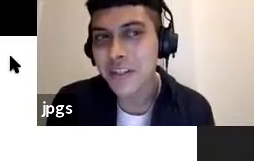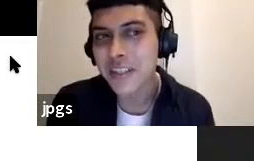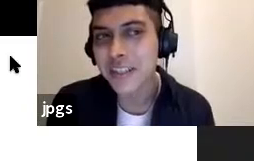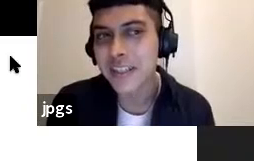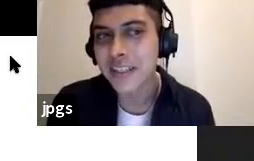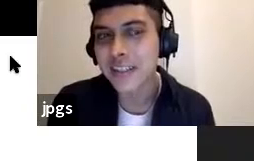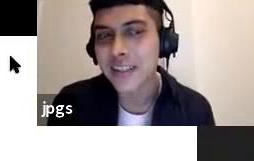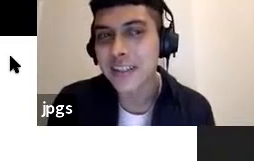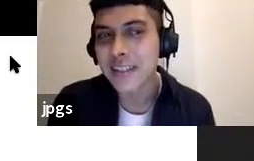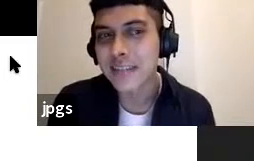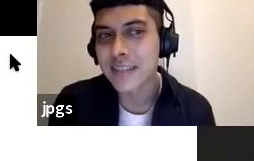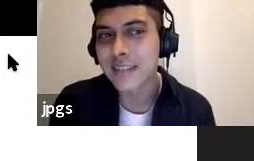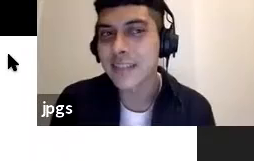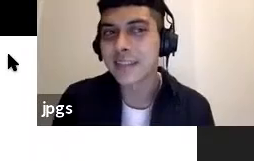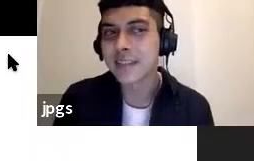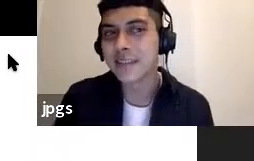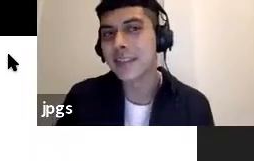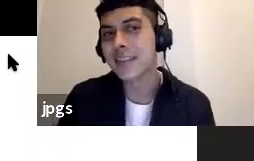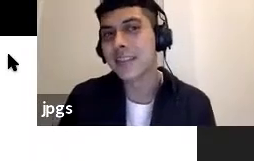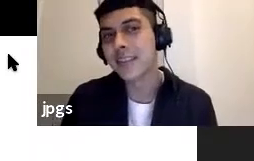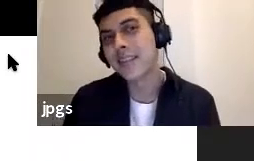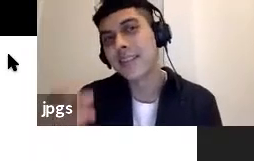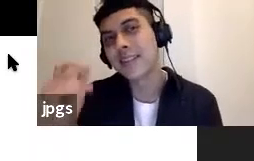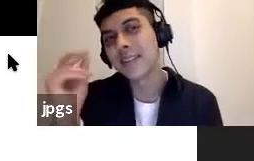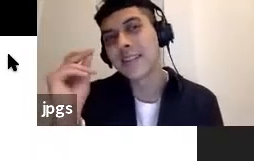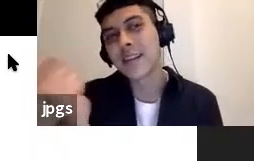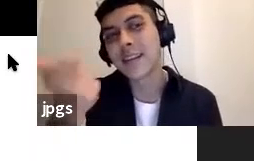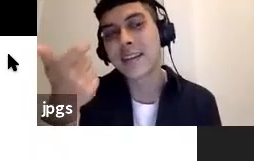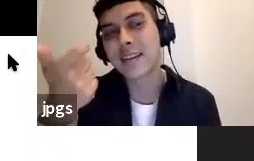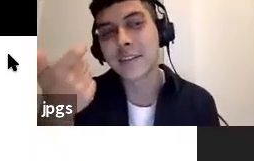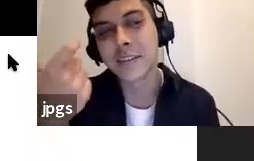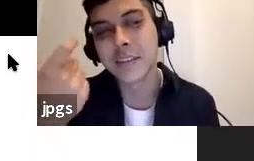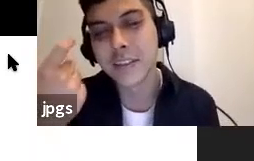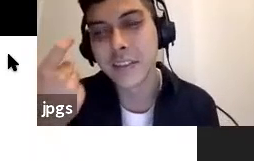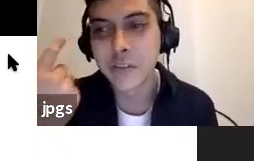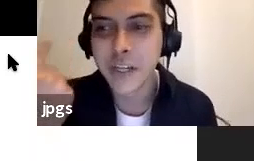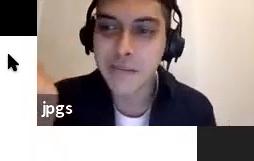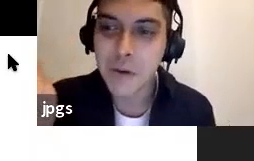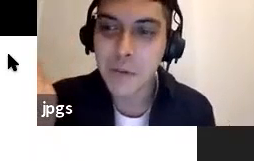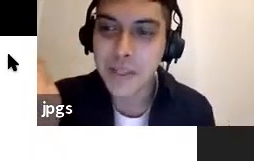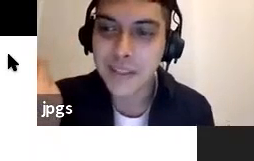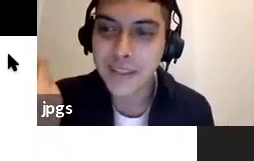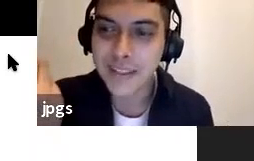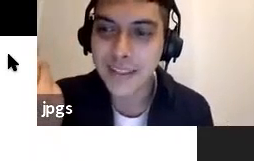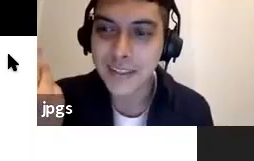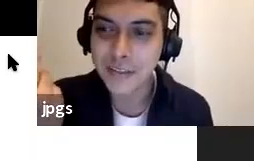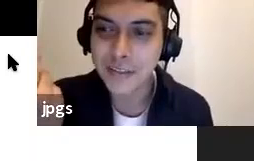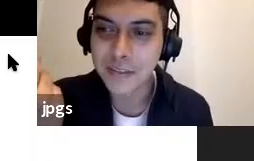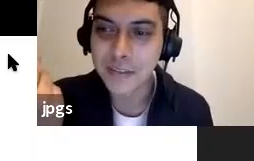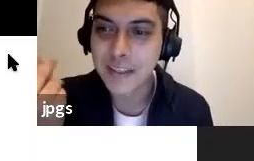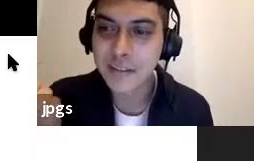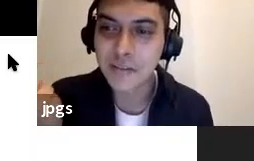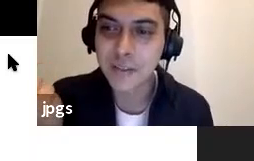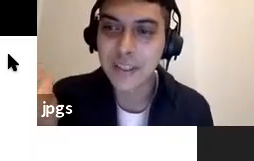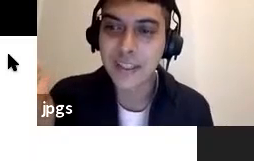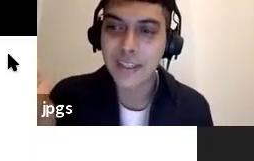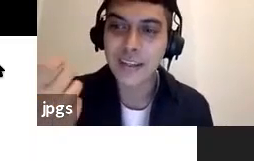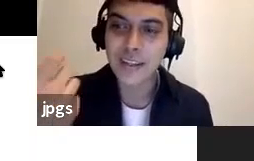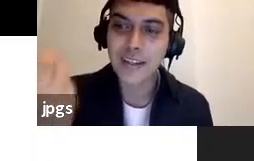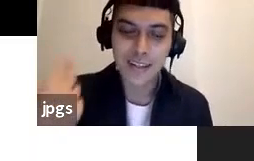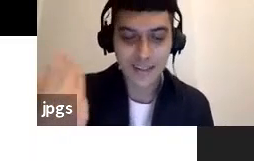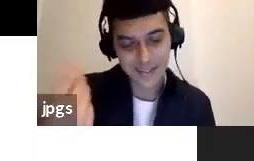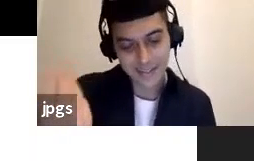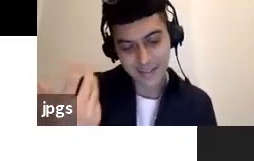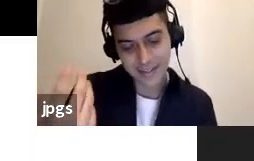both share like this fascination to the this click or eureka moment where you feel